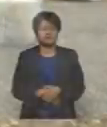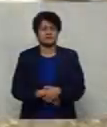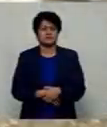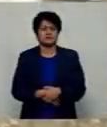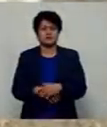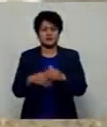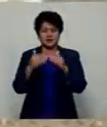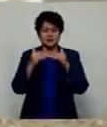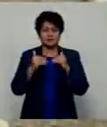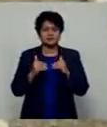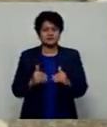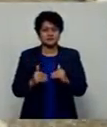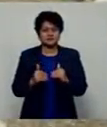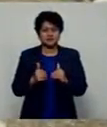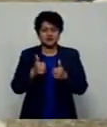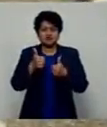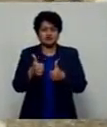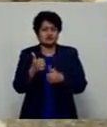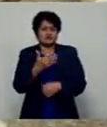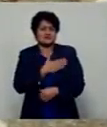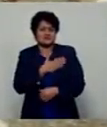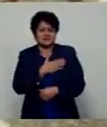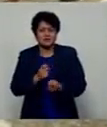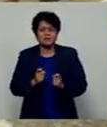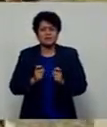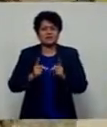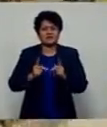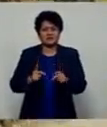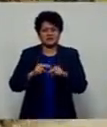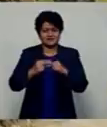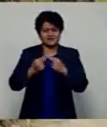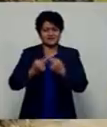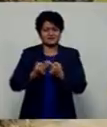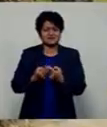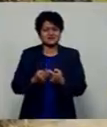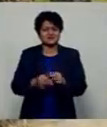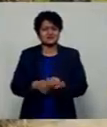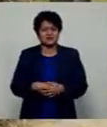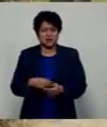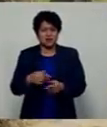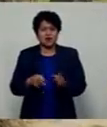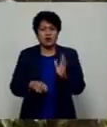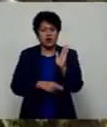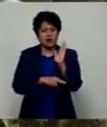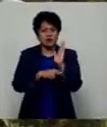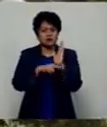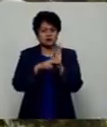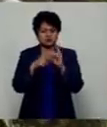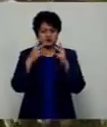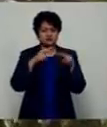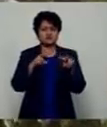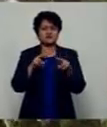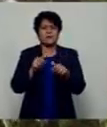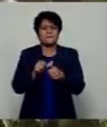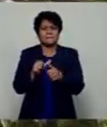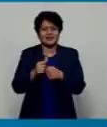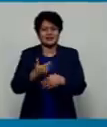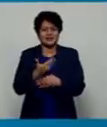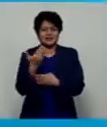Up ahead, Good Samaritans provide families a lifeline. And hoteliers look to better days.